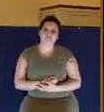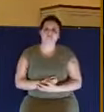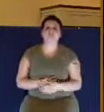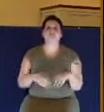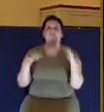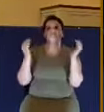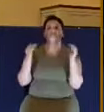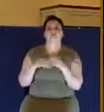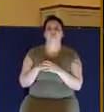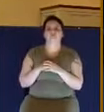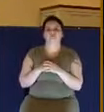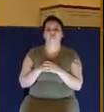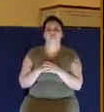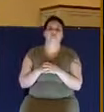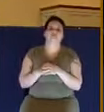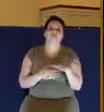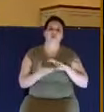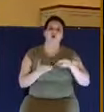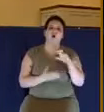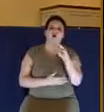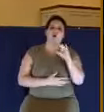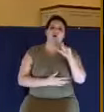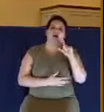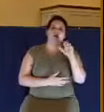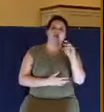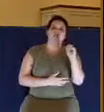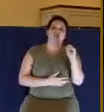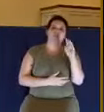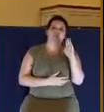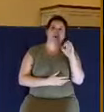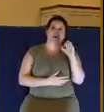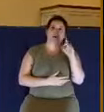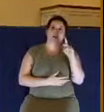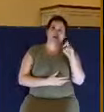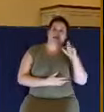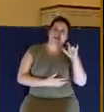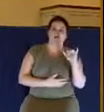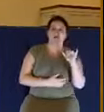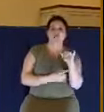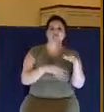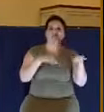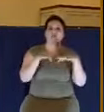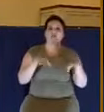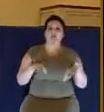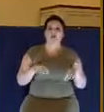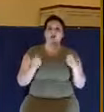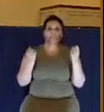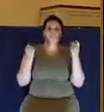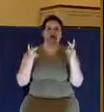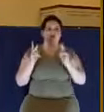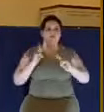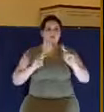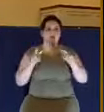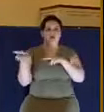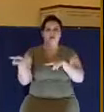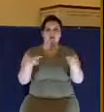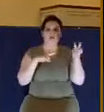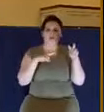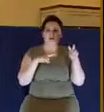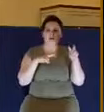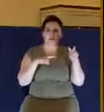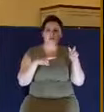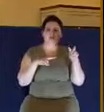James, or excuse me, William Barclay explains this. He says, quote, if a creditor met a debtor on the street, he could seize him by the neck of his robe,